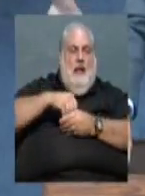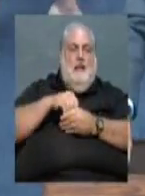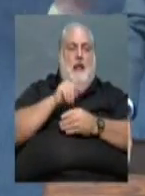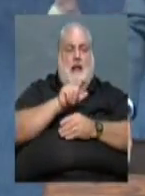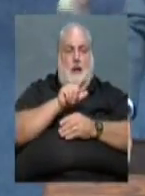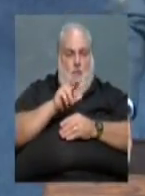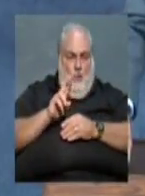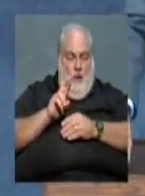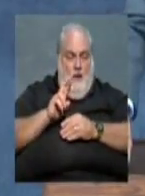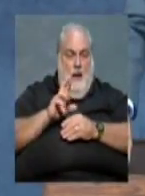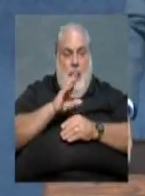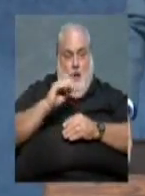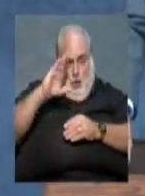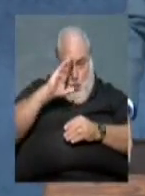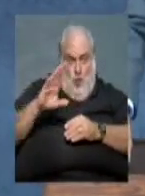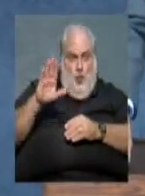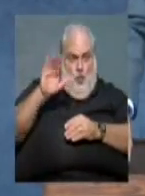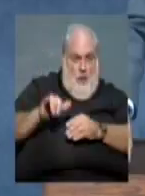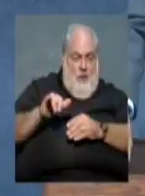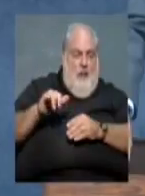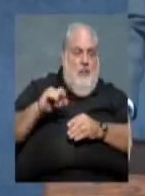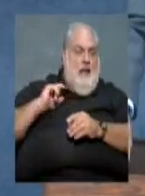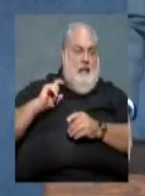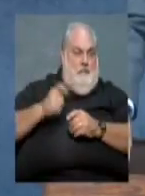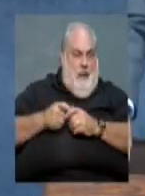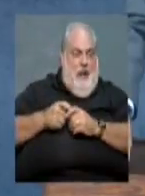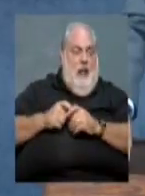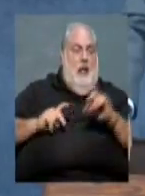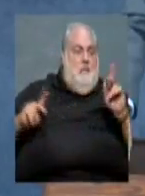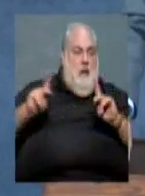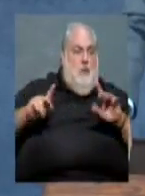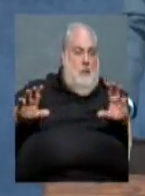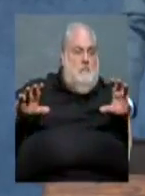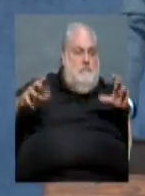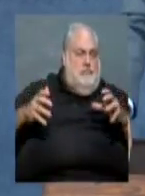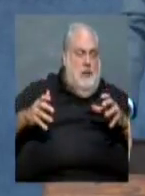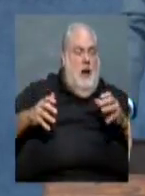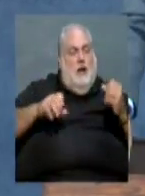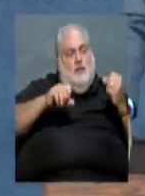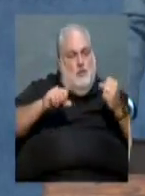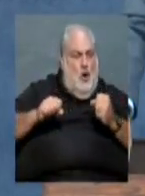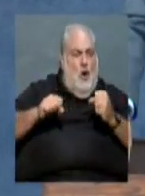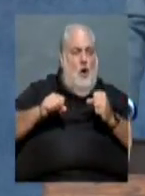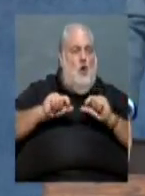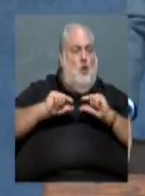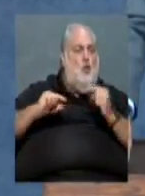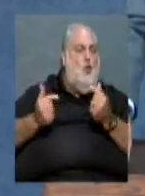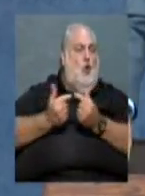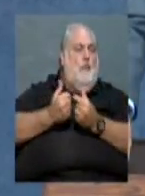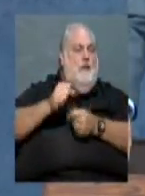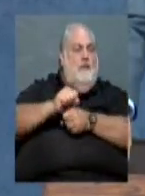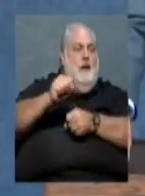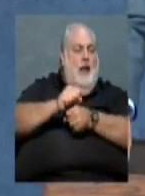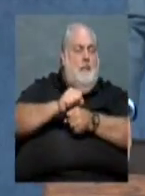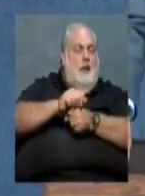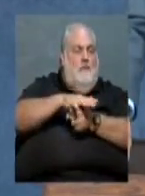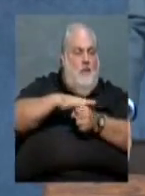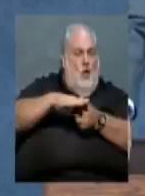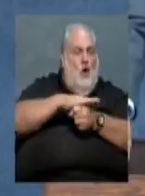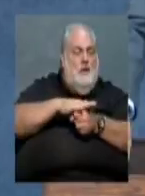Rock. And whereas Hispanics make up a significant portion of the labor force, workers as elected officials,